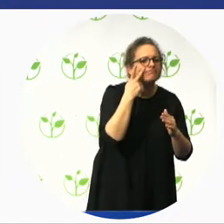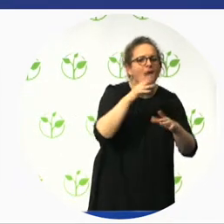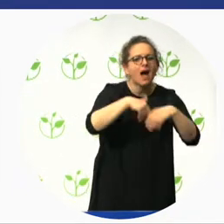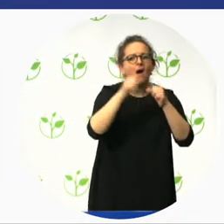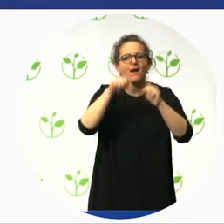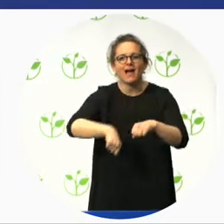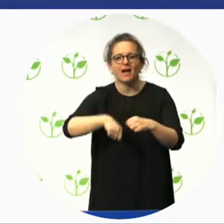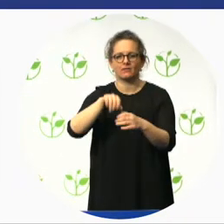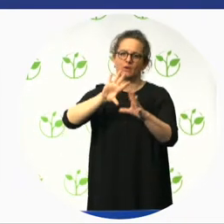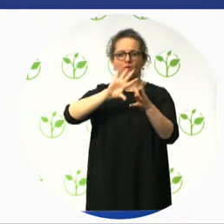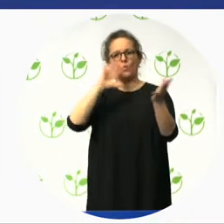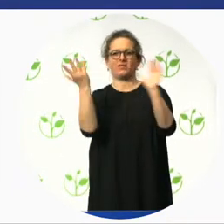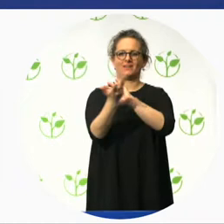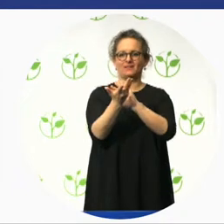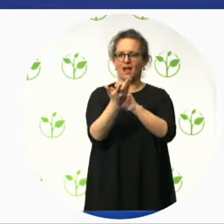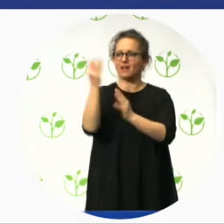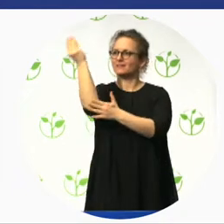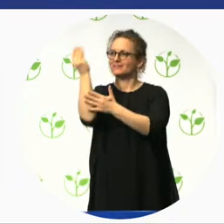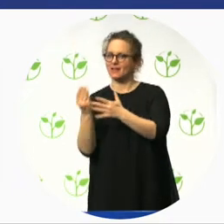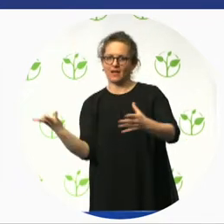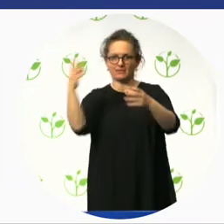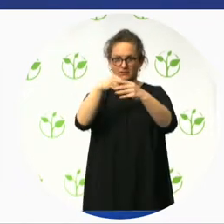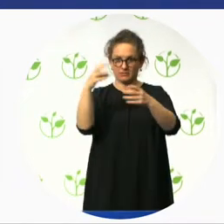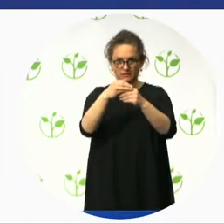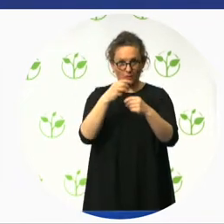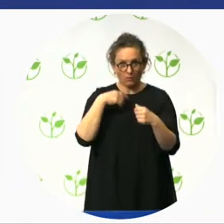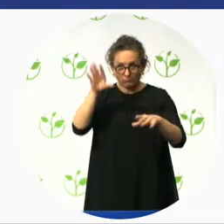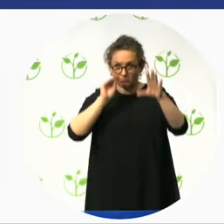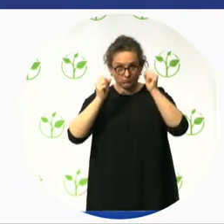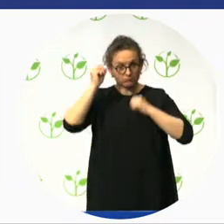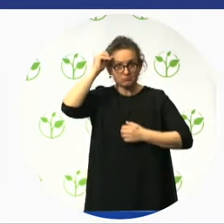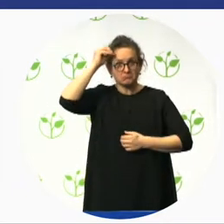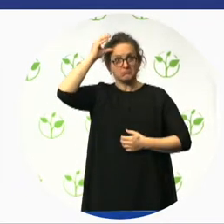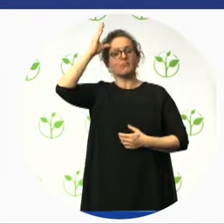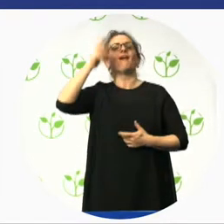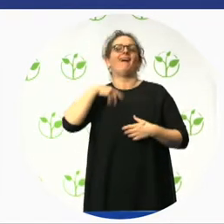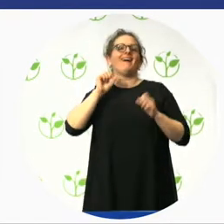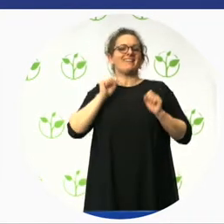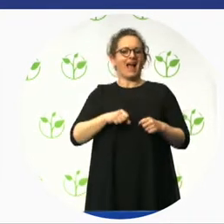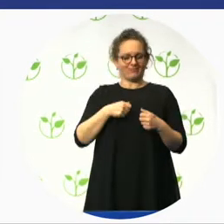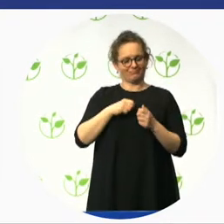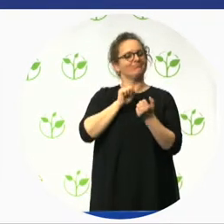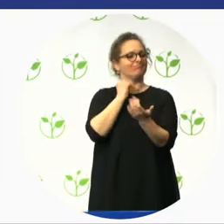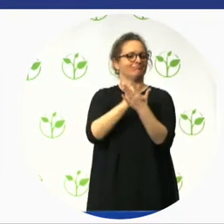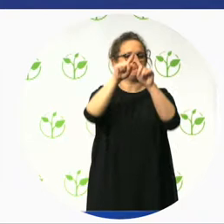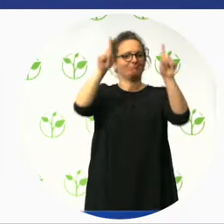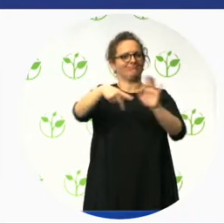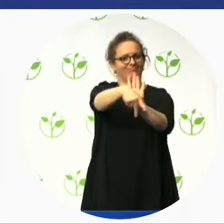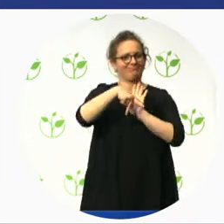We are in a pilot phase, we've conducted our second phase, and we also have